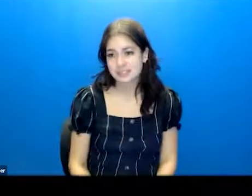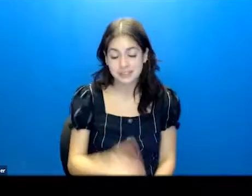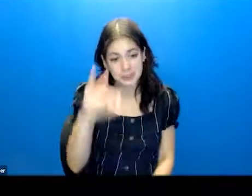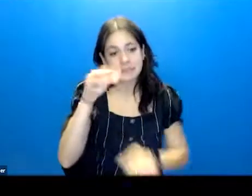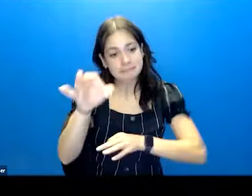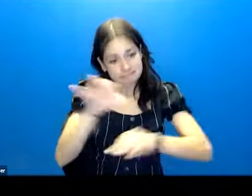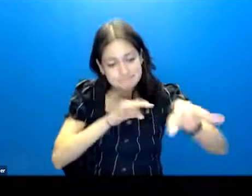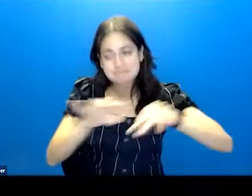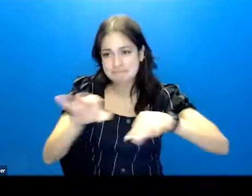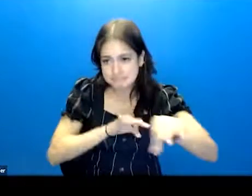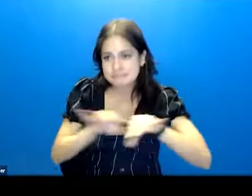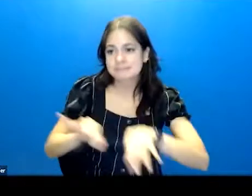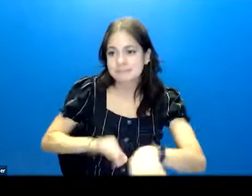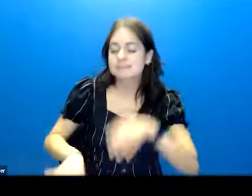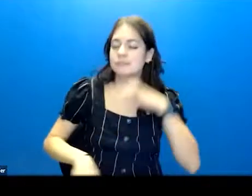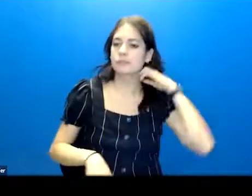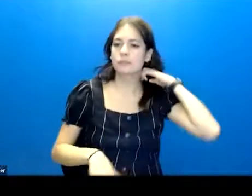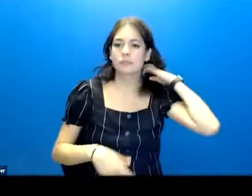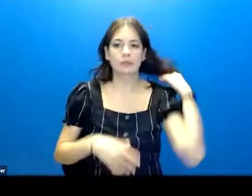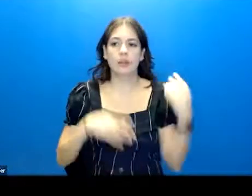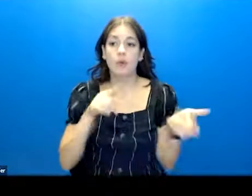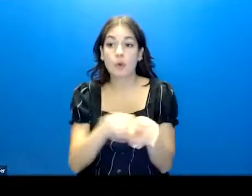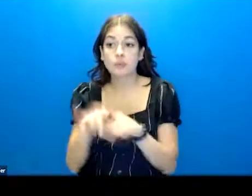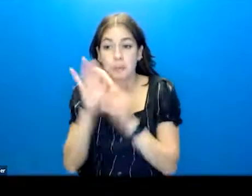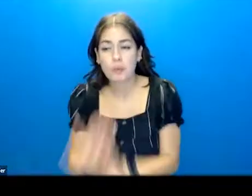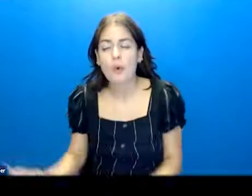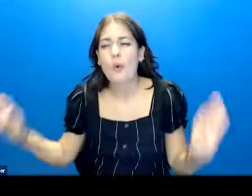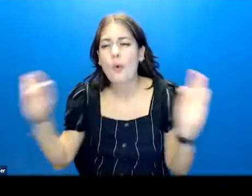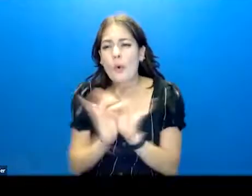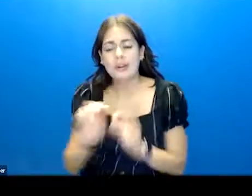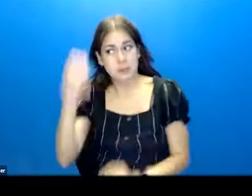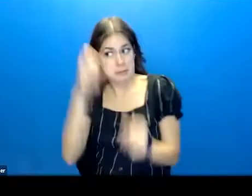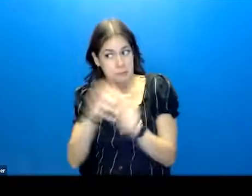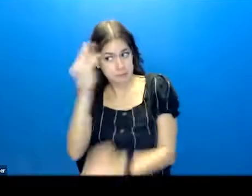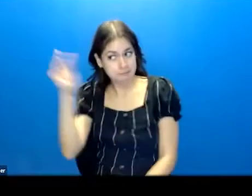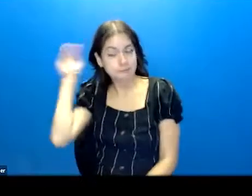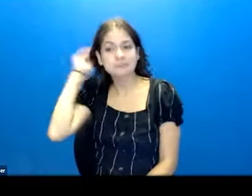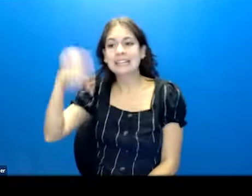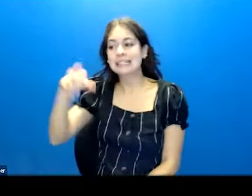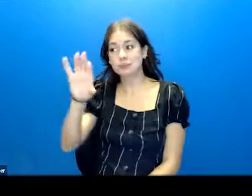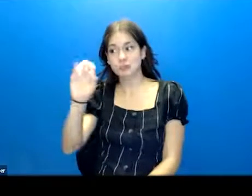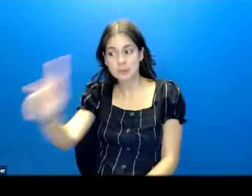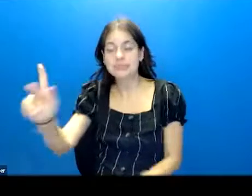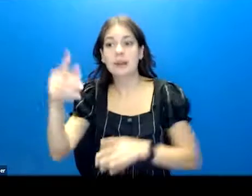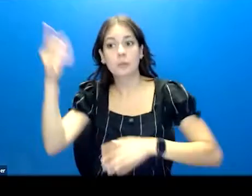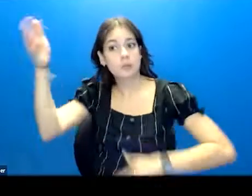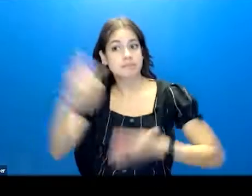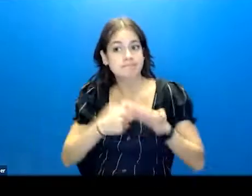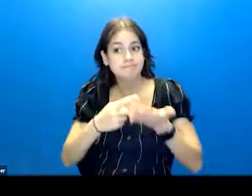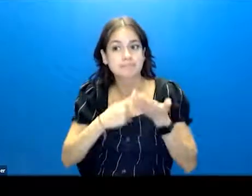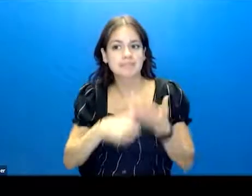go over these. It's also really important to keep in mind that these risk factors that we're going to talk about